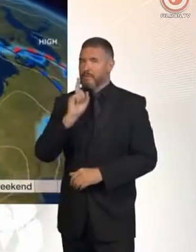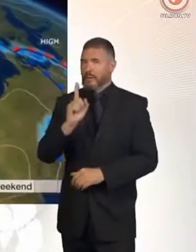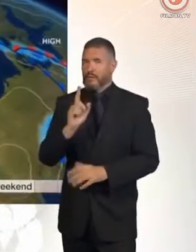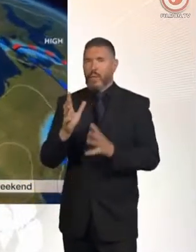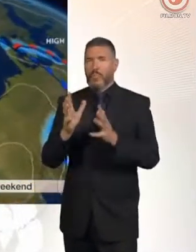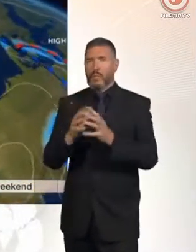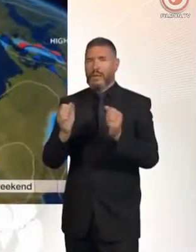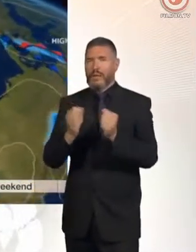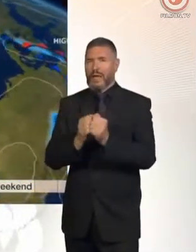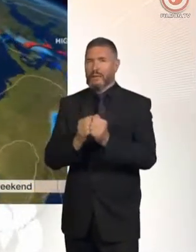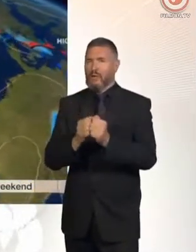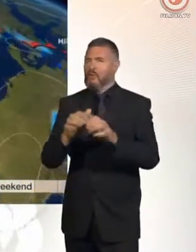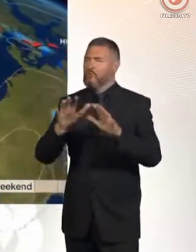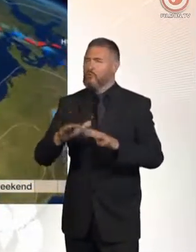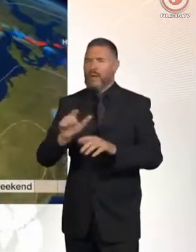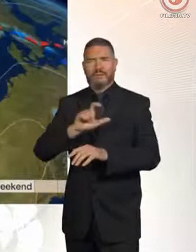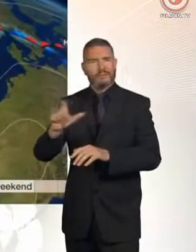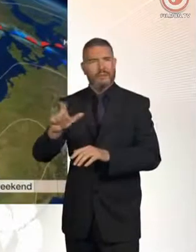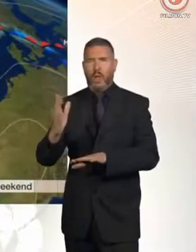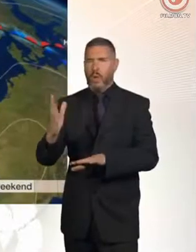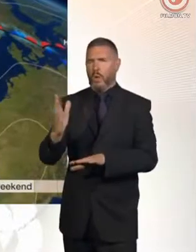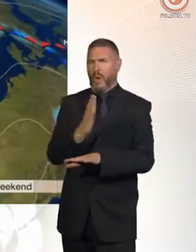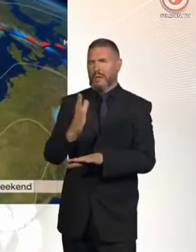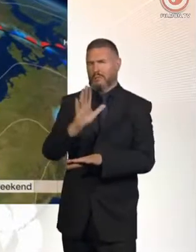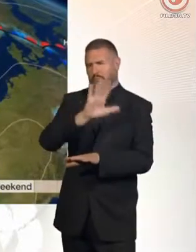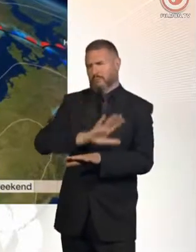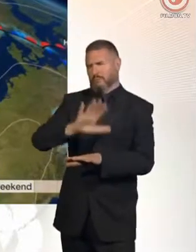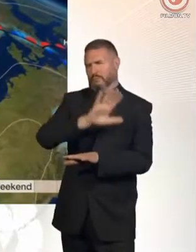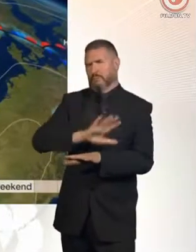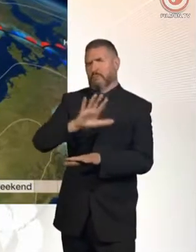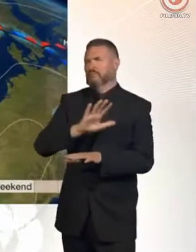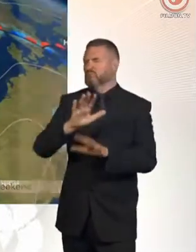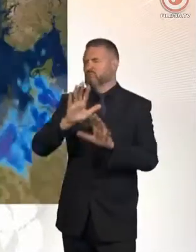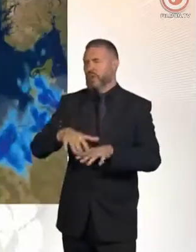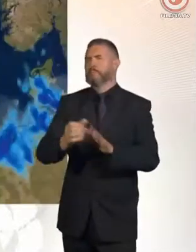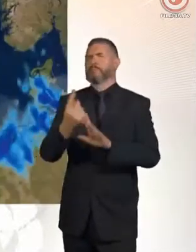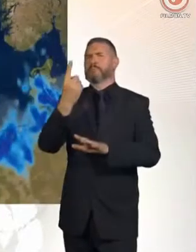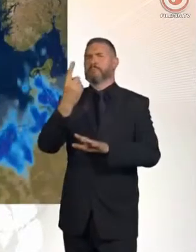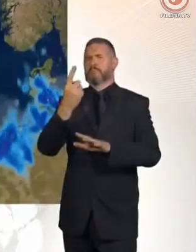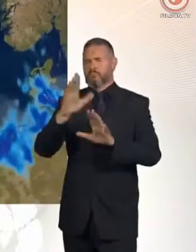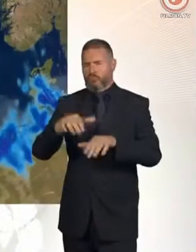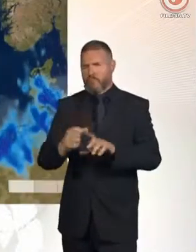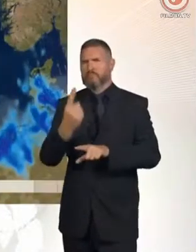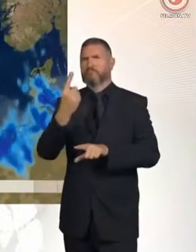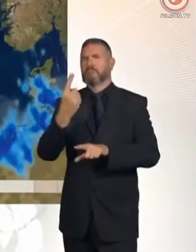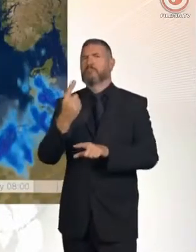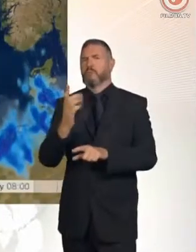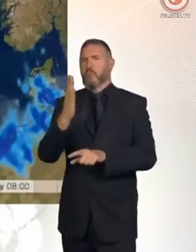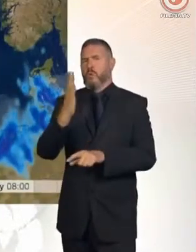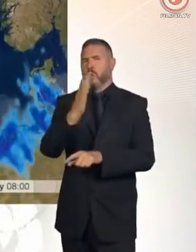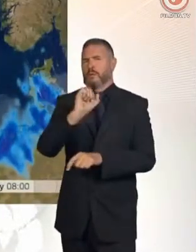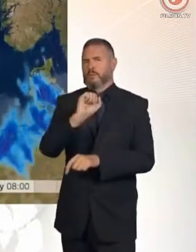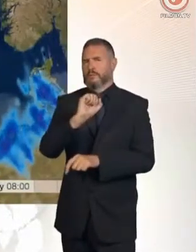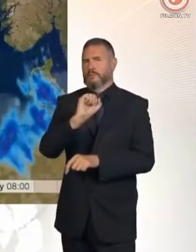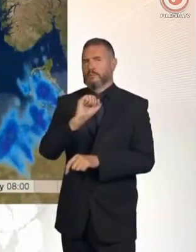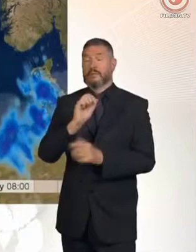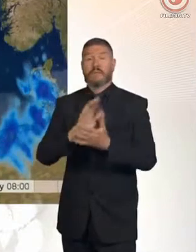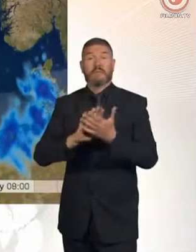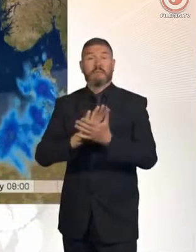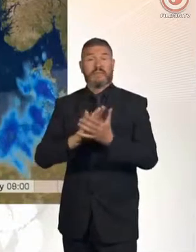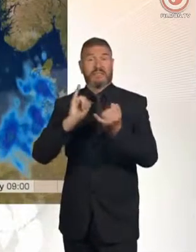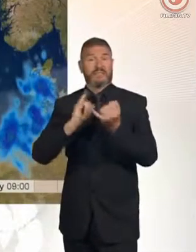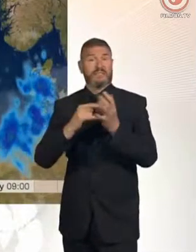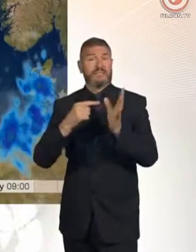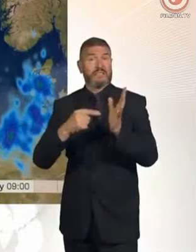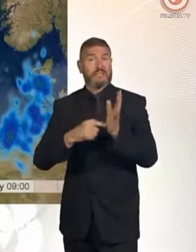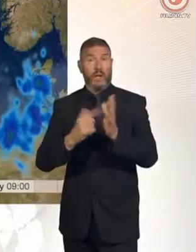got that low with us, and we will still see weather fronts moving in, particularly the further north and west you are. So on Saturday, western areas